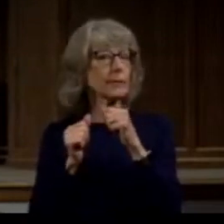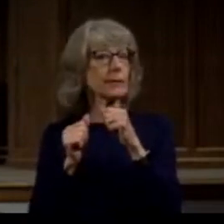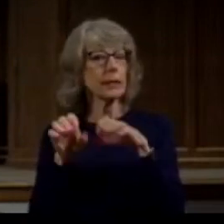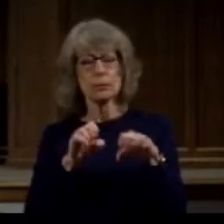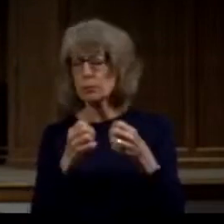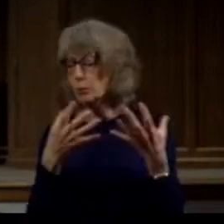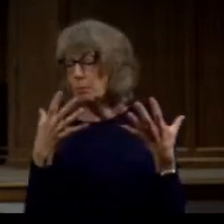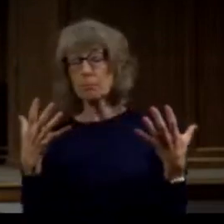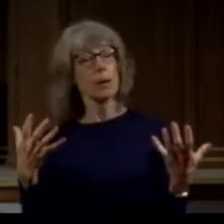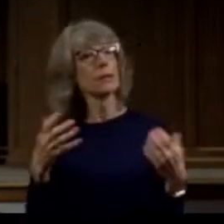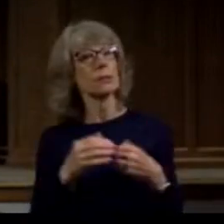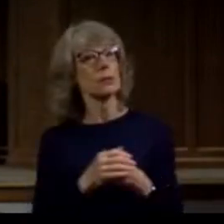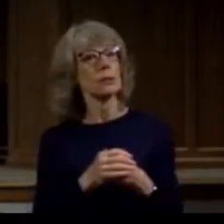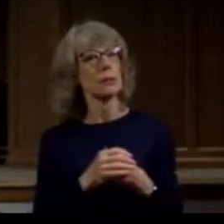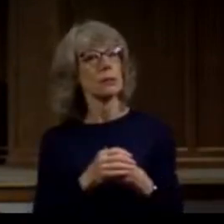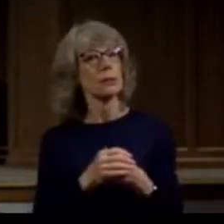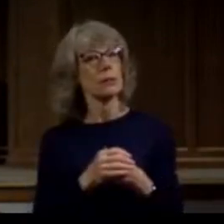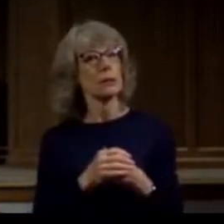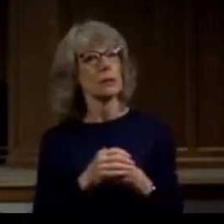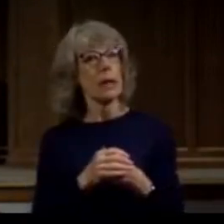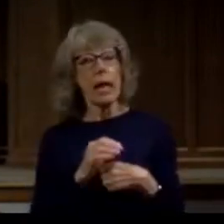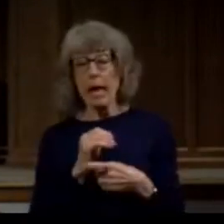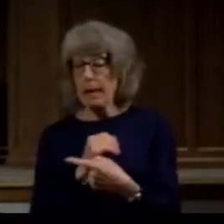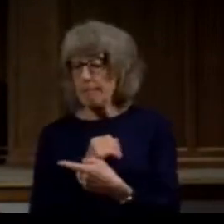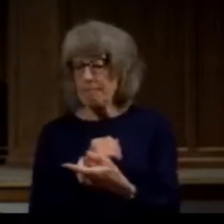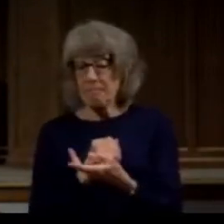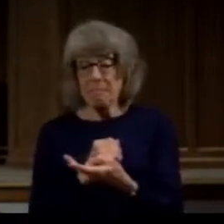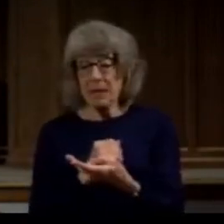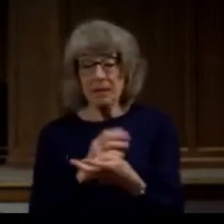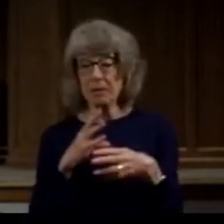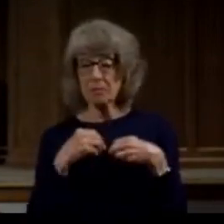when they seemed to receive so little?